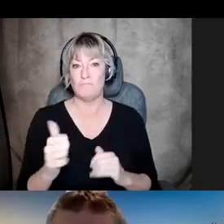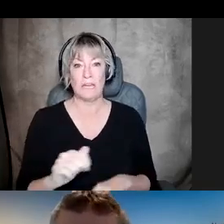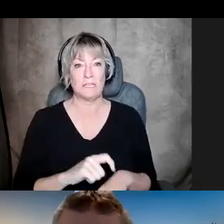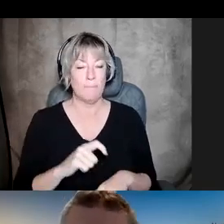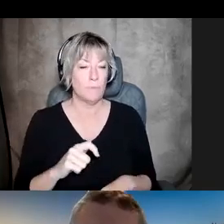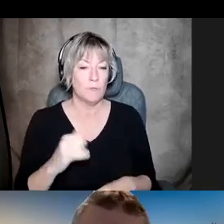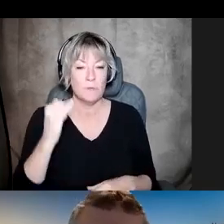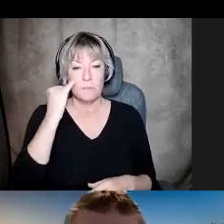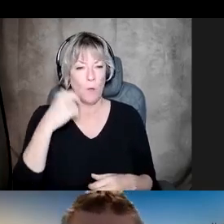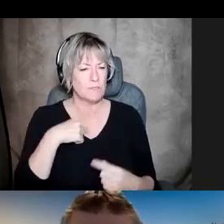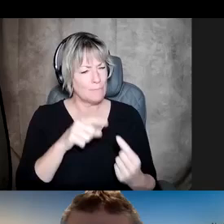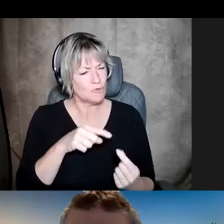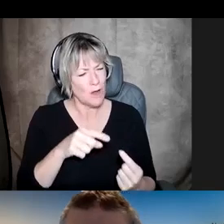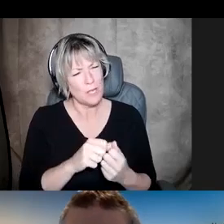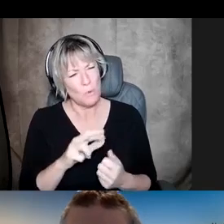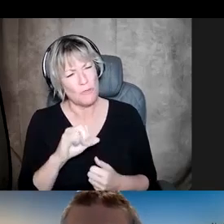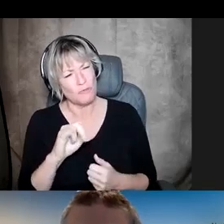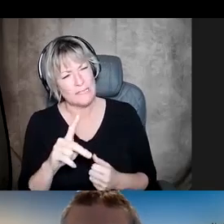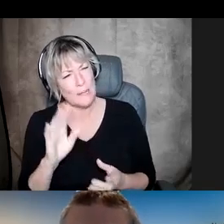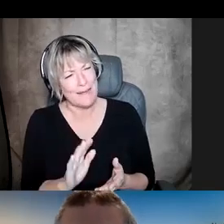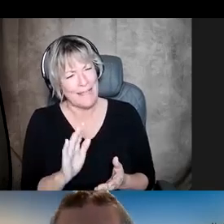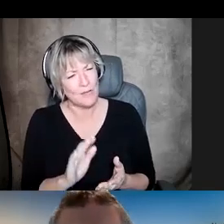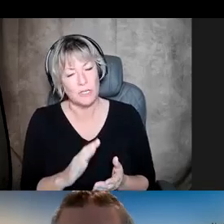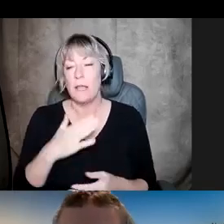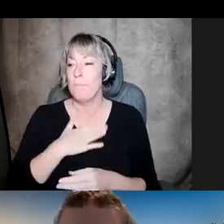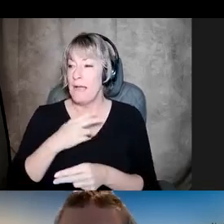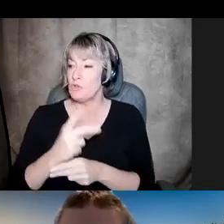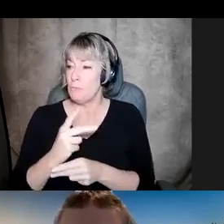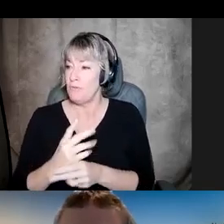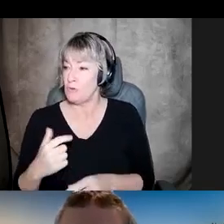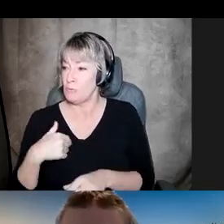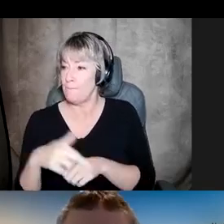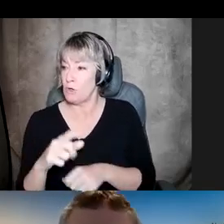I'm struggling with risk mitigation. So my supervisor sends me over here and here's what I do.